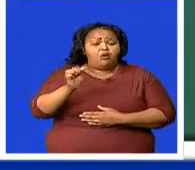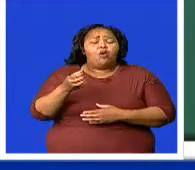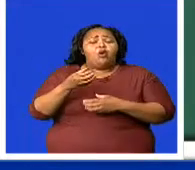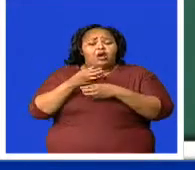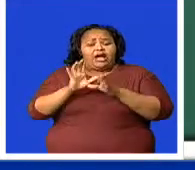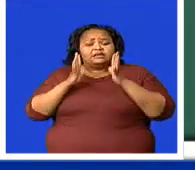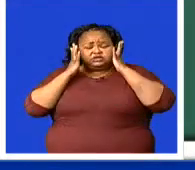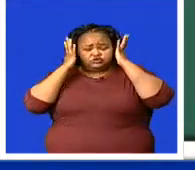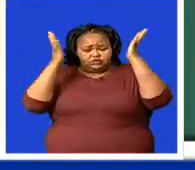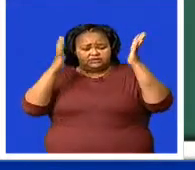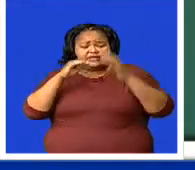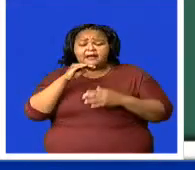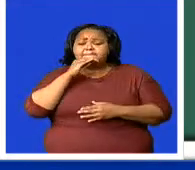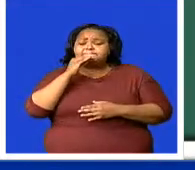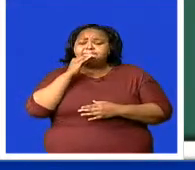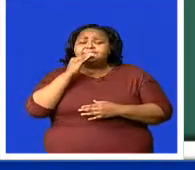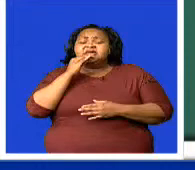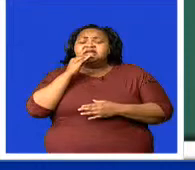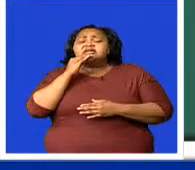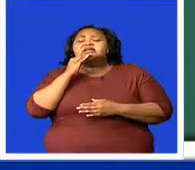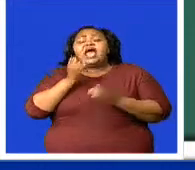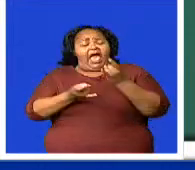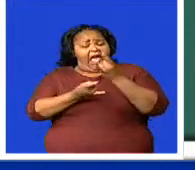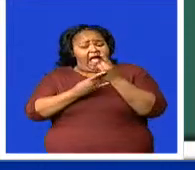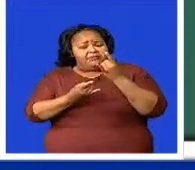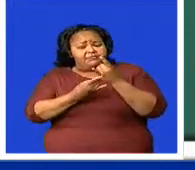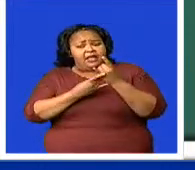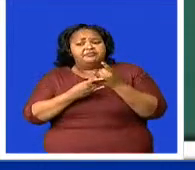through the assistance of the Ministry of Foreign Affairs.